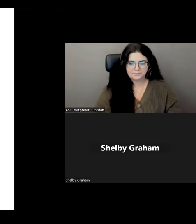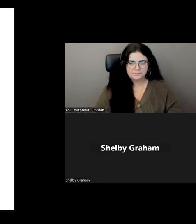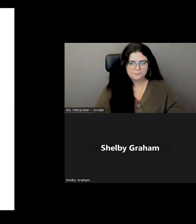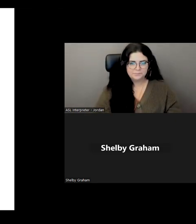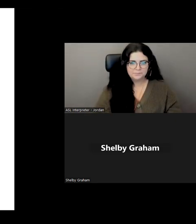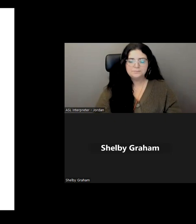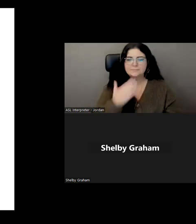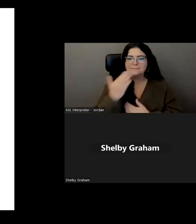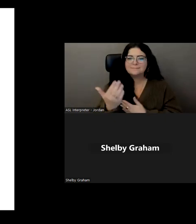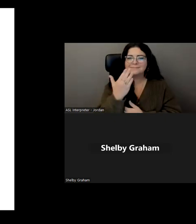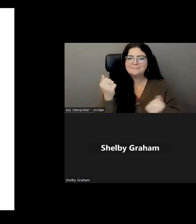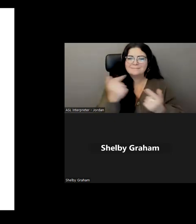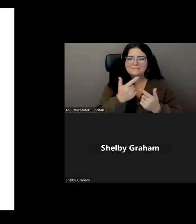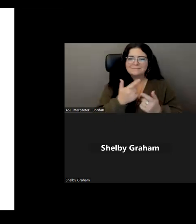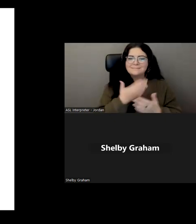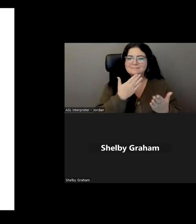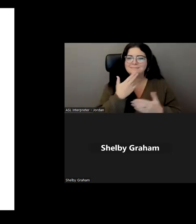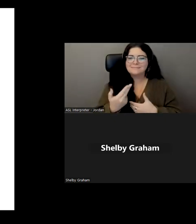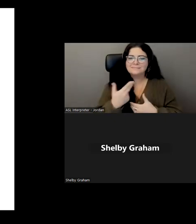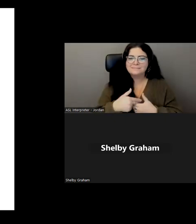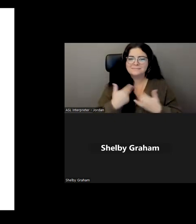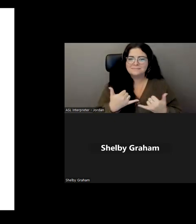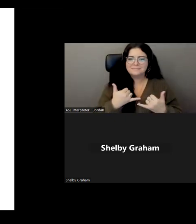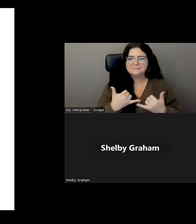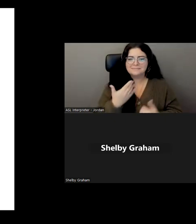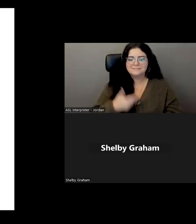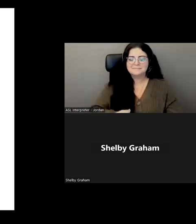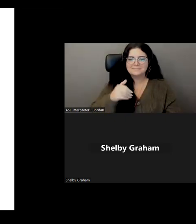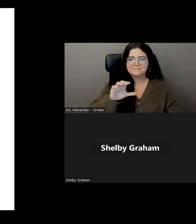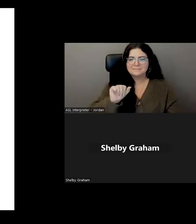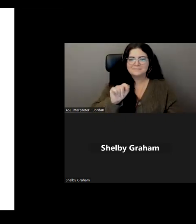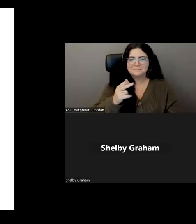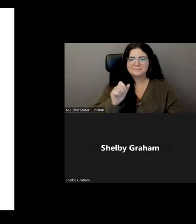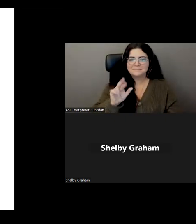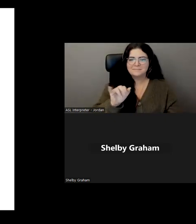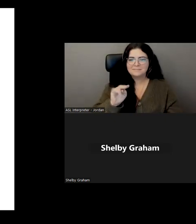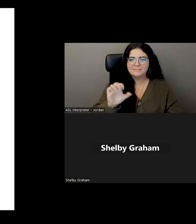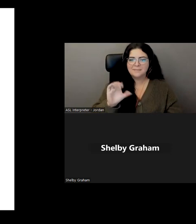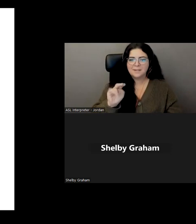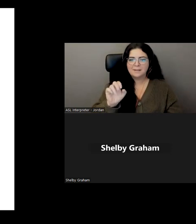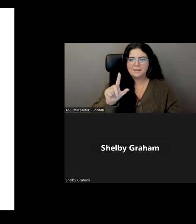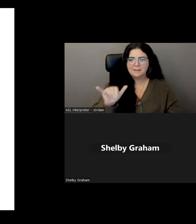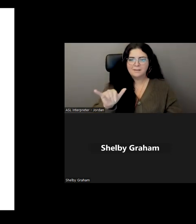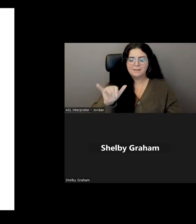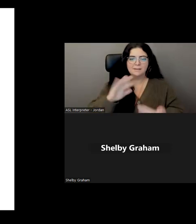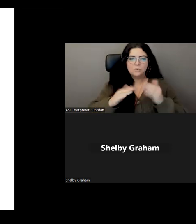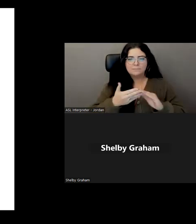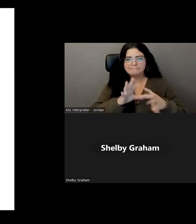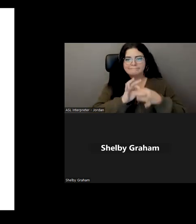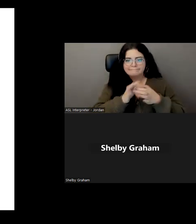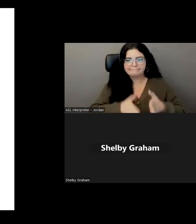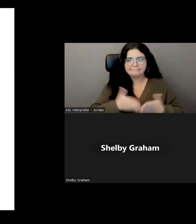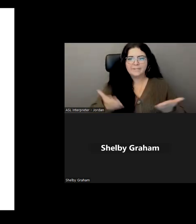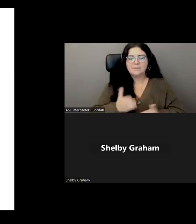Good morning, everybody, and thank you for joining today. My name is Catherine Conley. I'm the Community Relations and Engagement Coordinator with